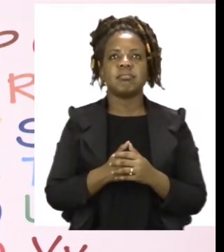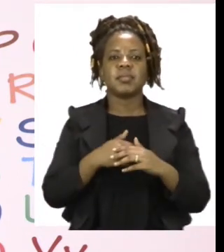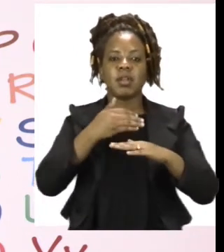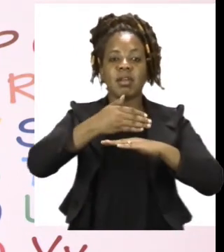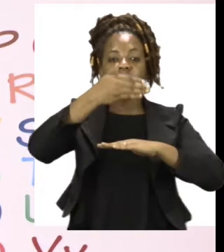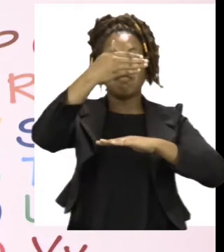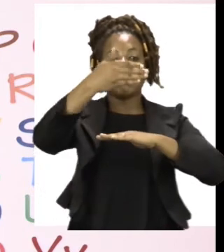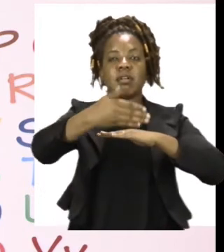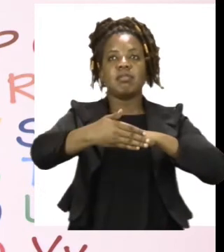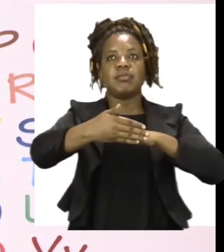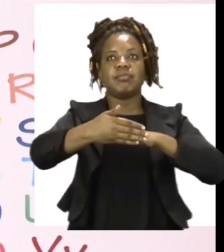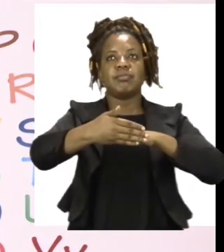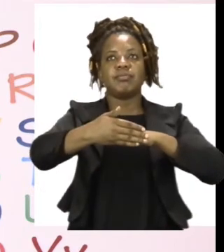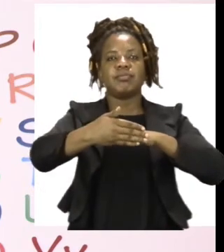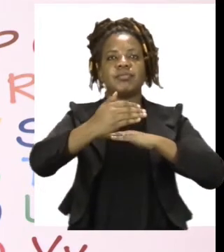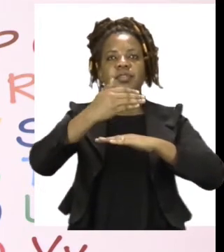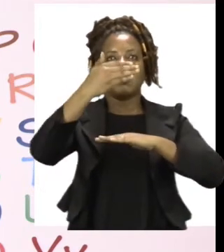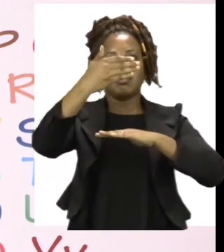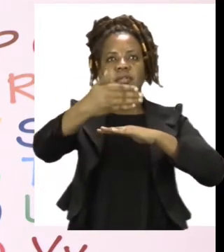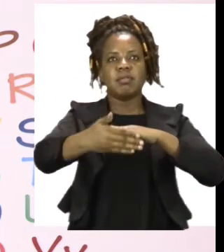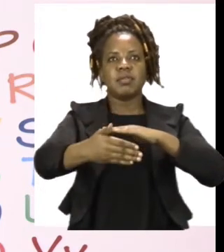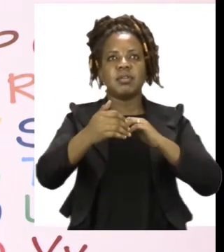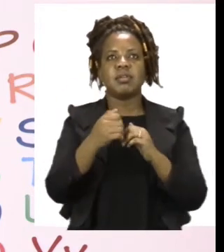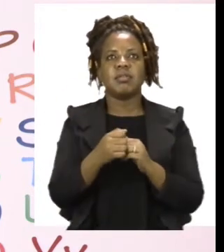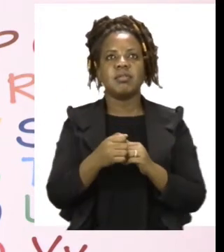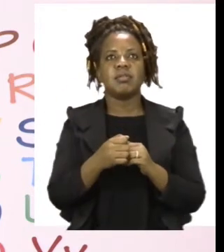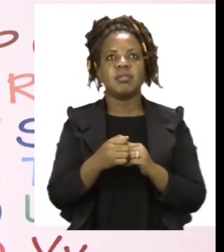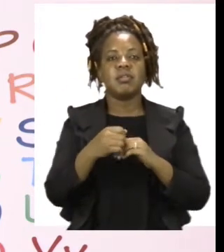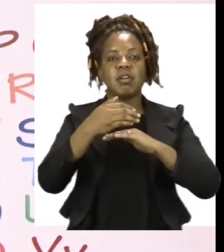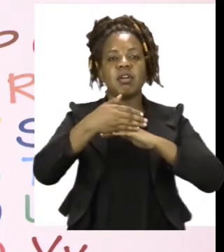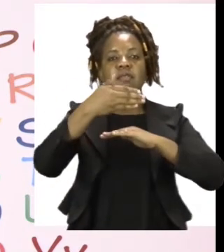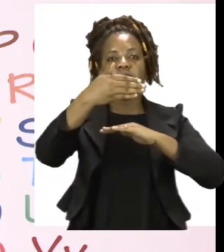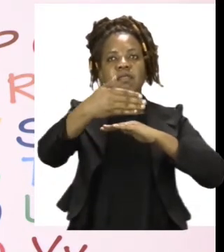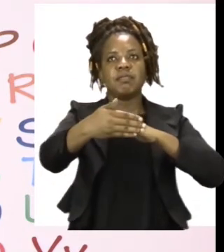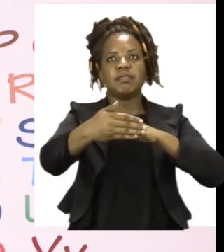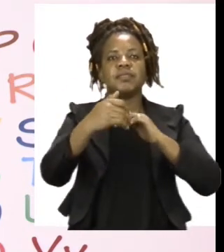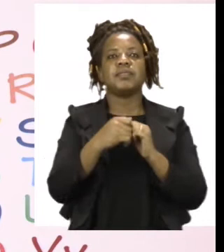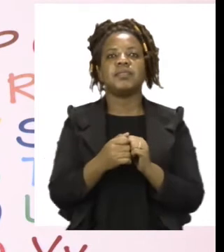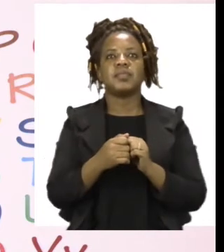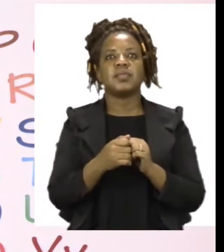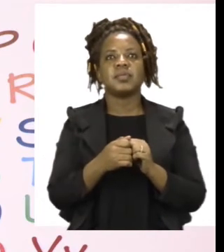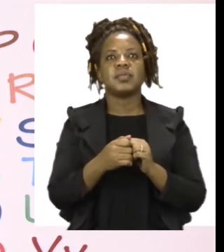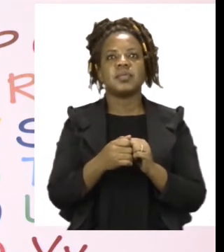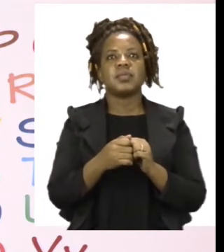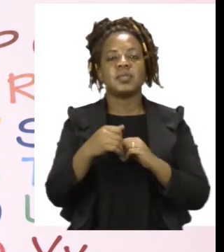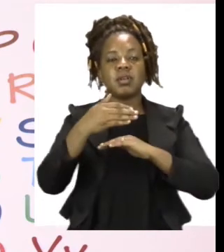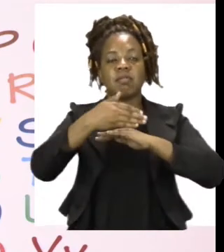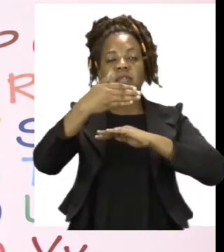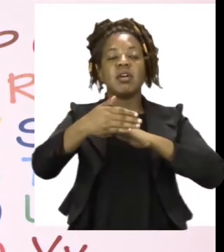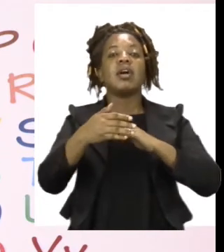of. The lion is in front of the teacher. In